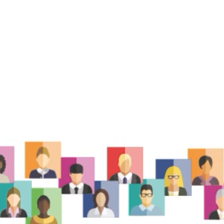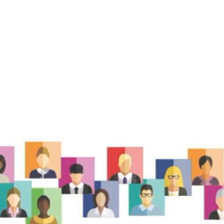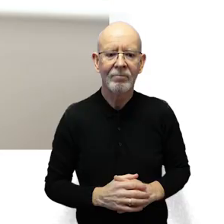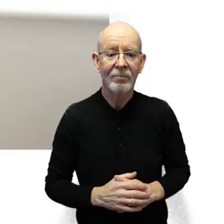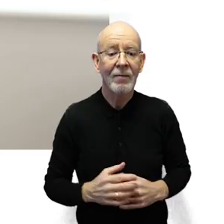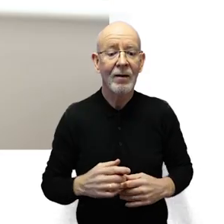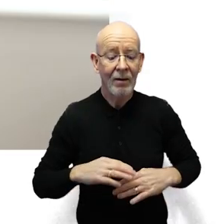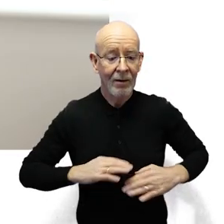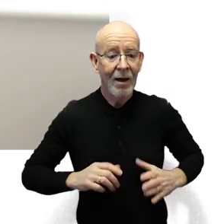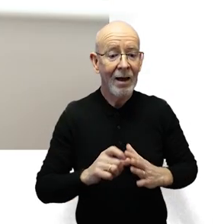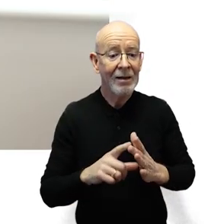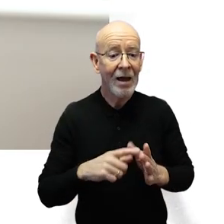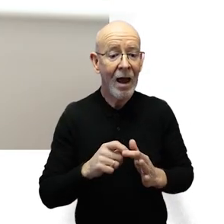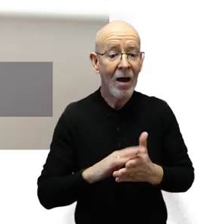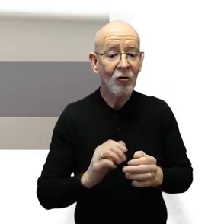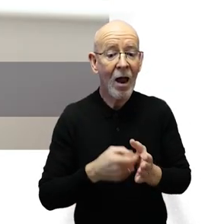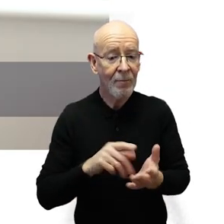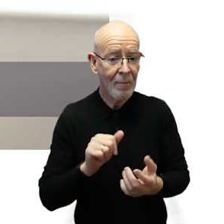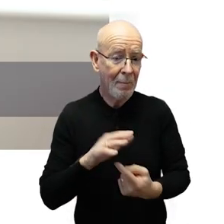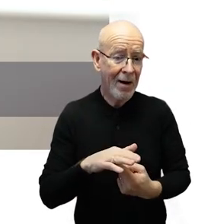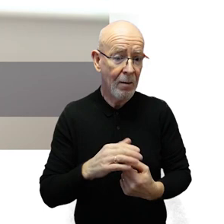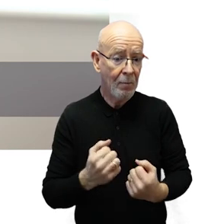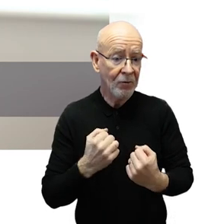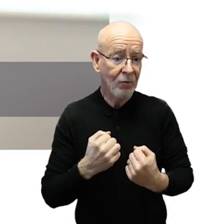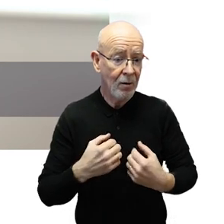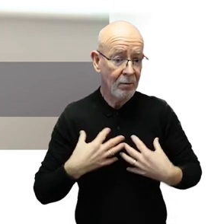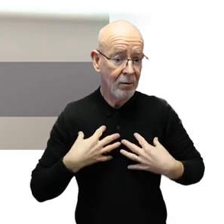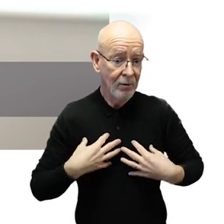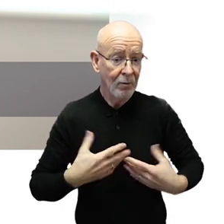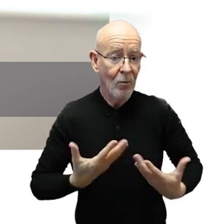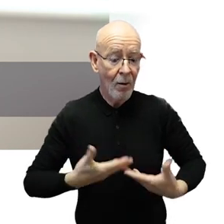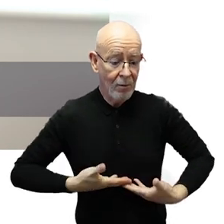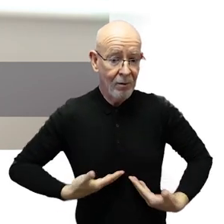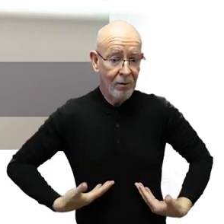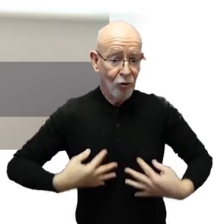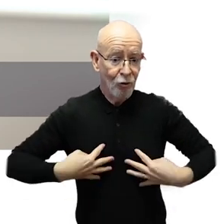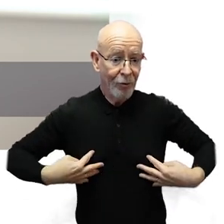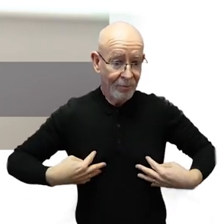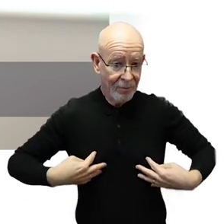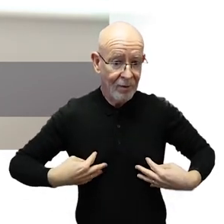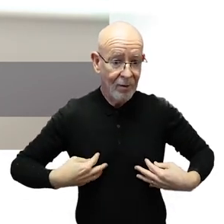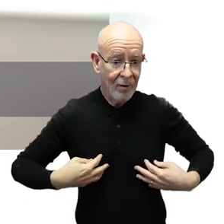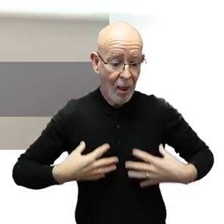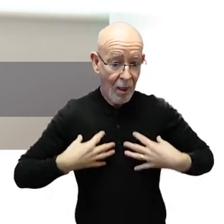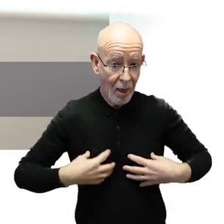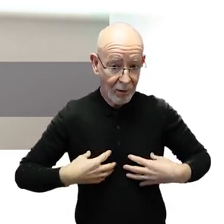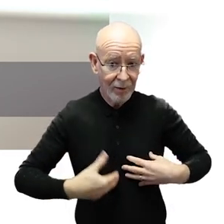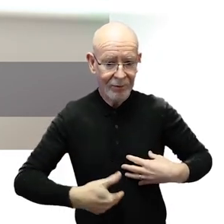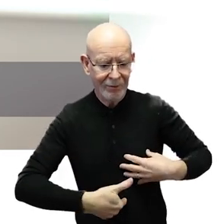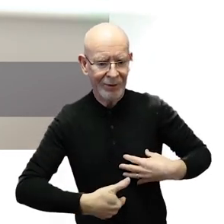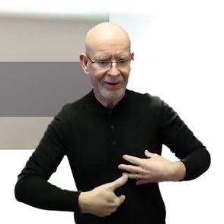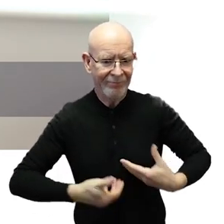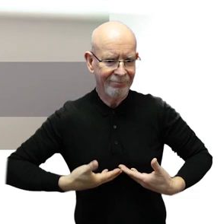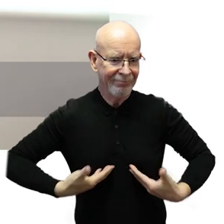The diaphragm is the main muscle of respiration. It sits at the bottom of the ribcage between the lungs and the abdominal